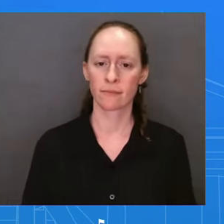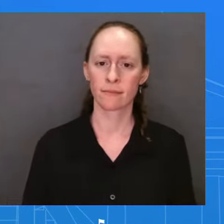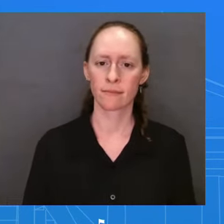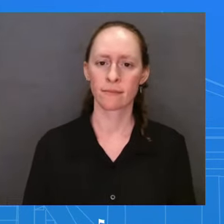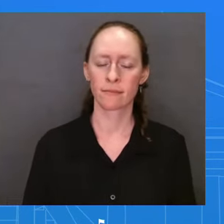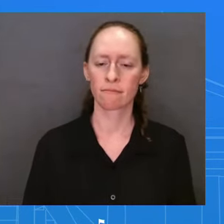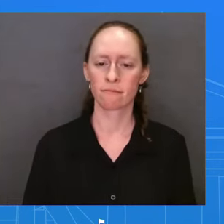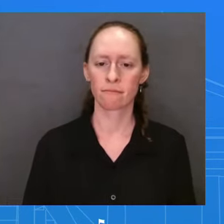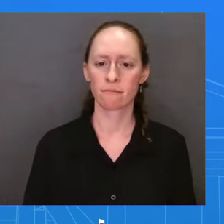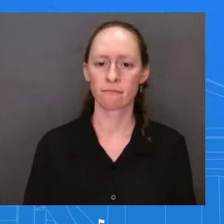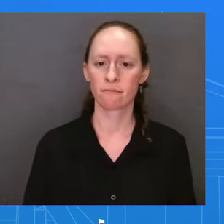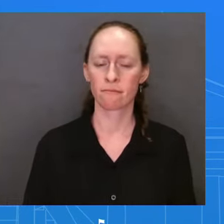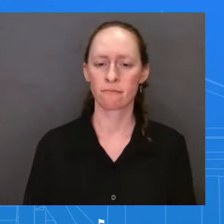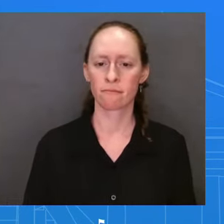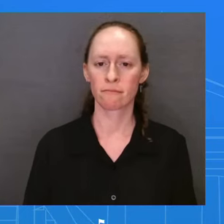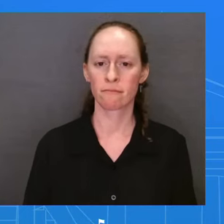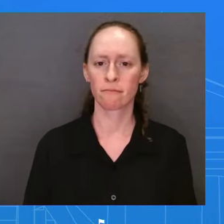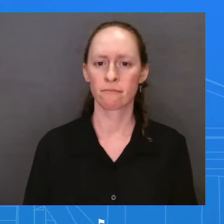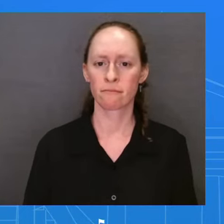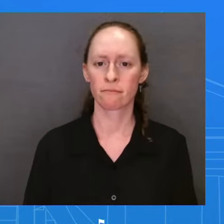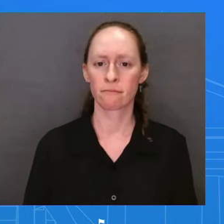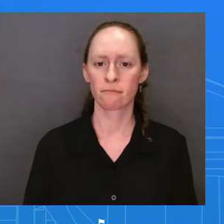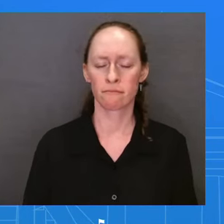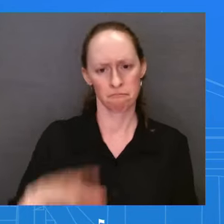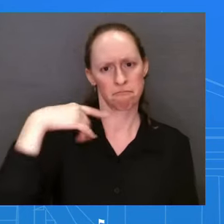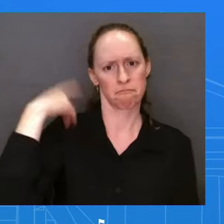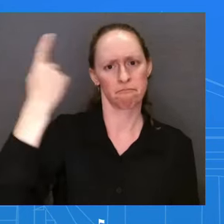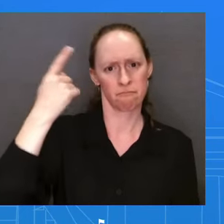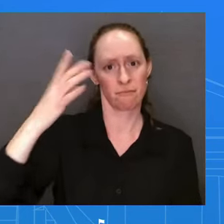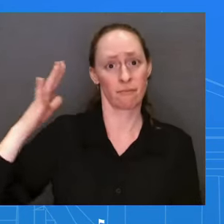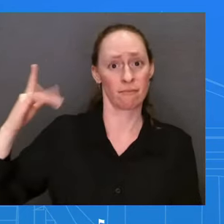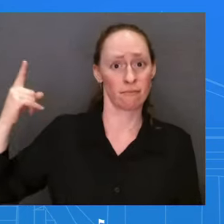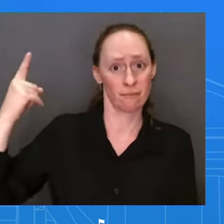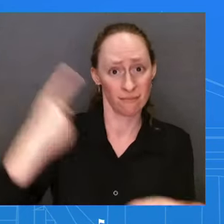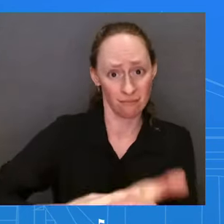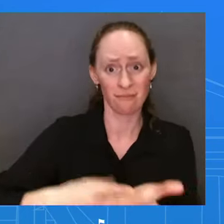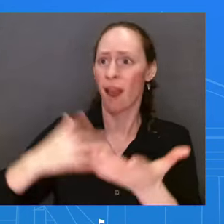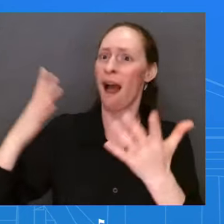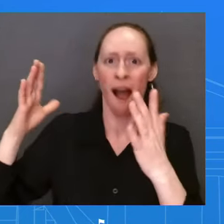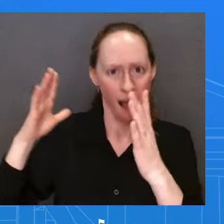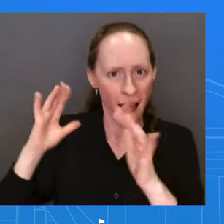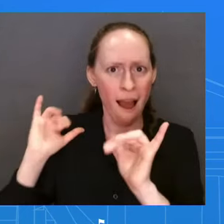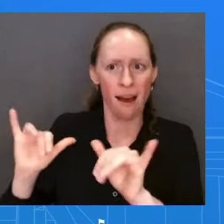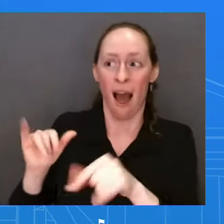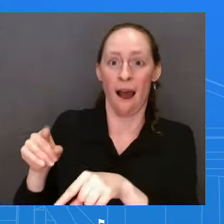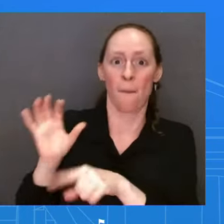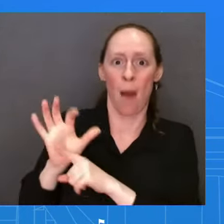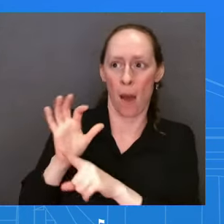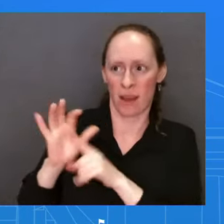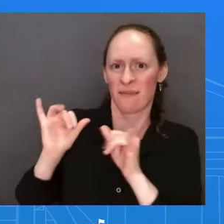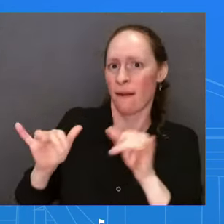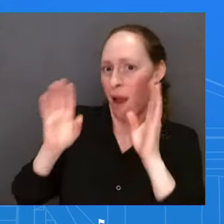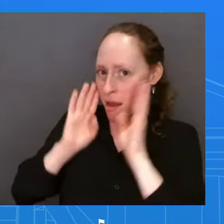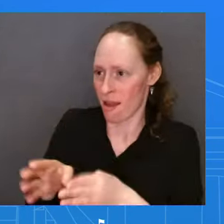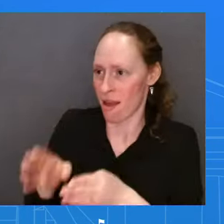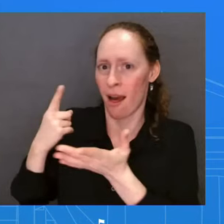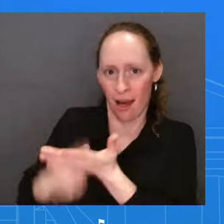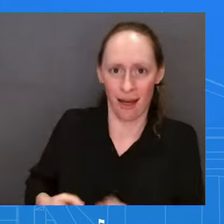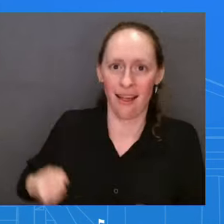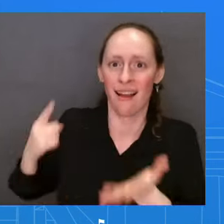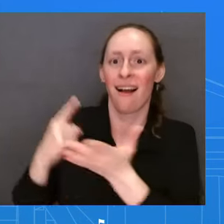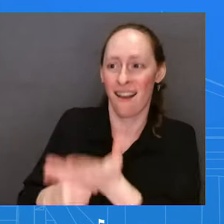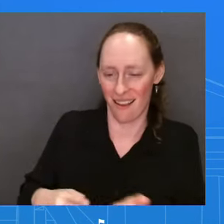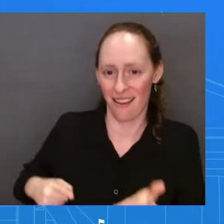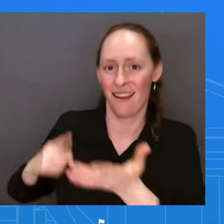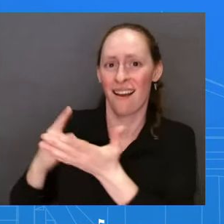they are popular with the American public. Why does the White House think consistently, however, that Americans grade the President so poorly on his handling of the economy?